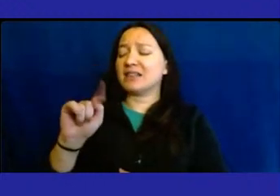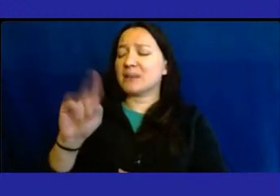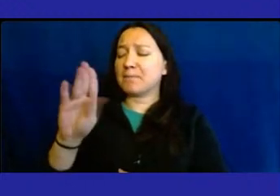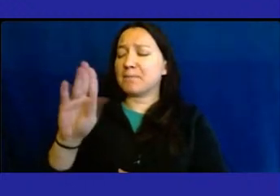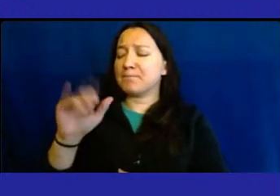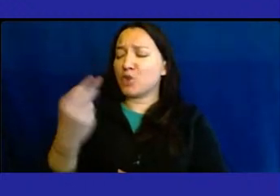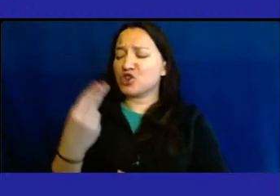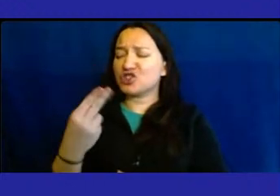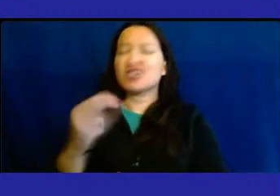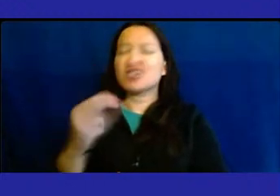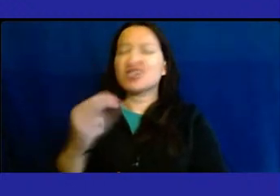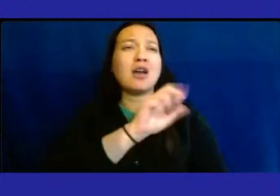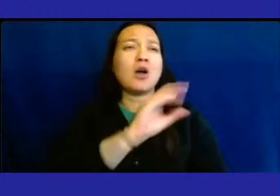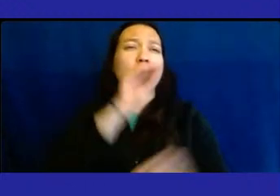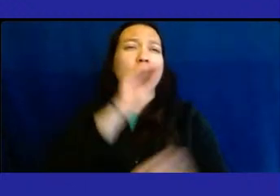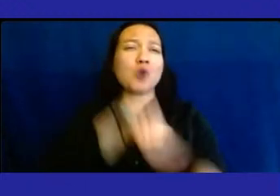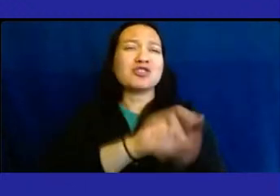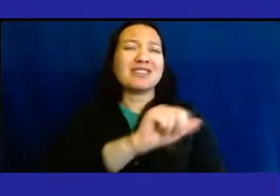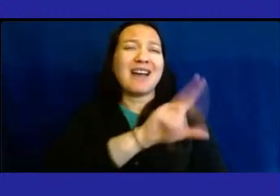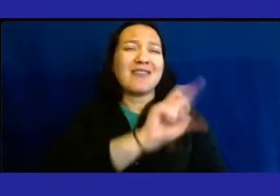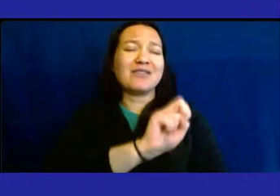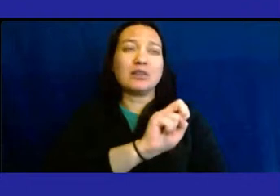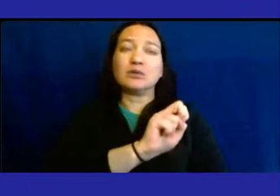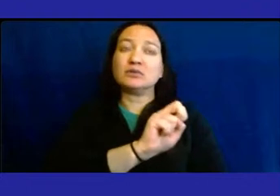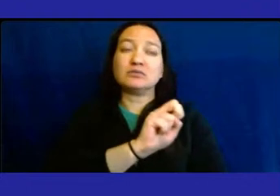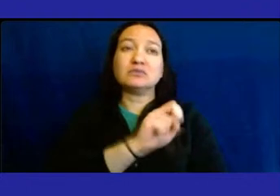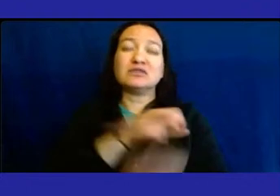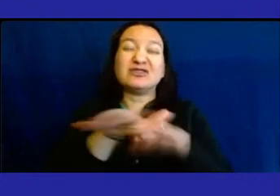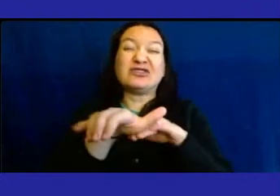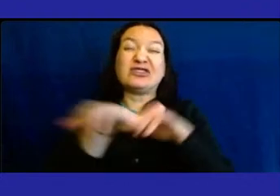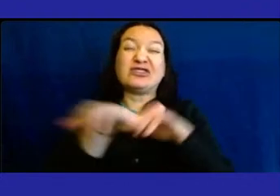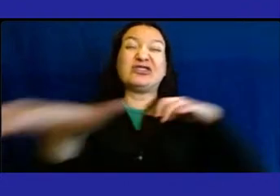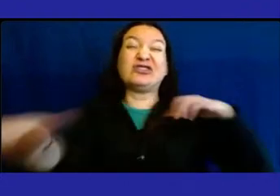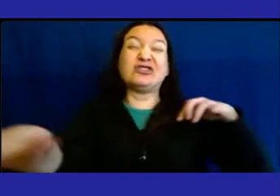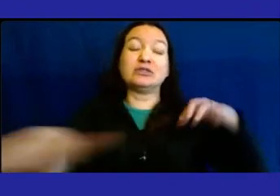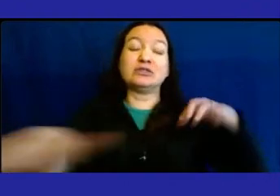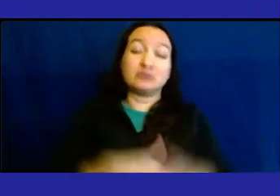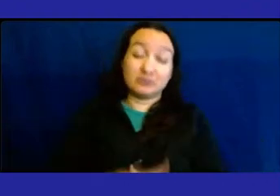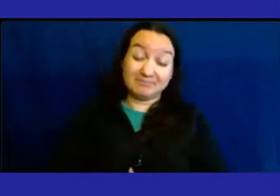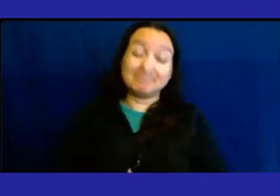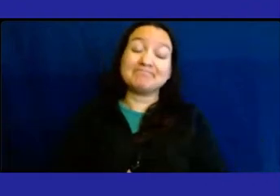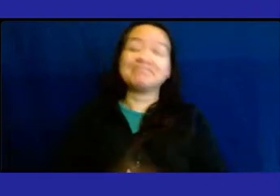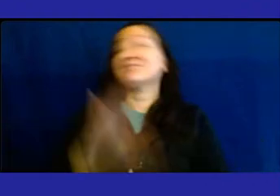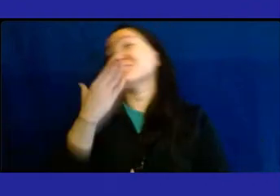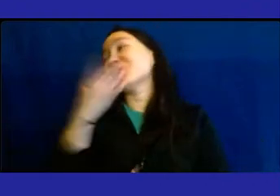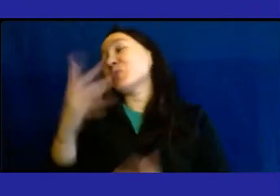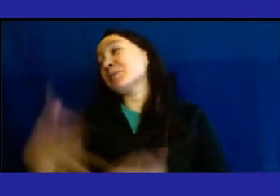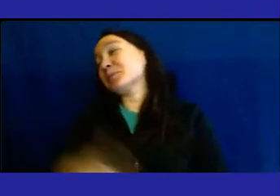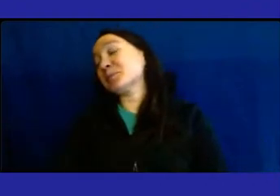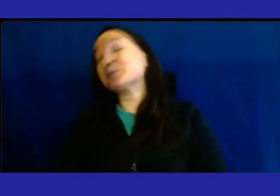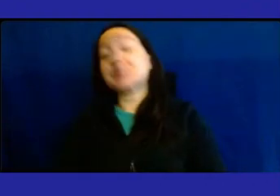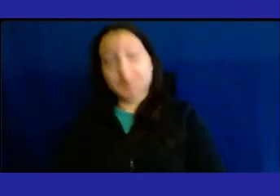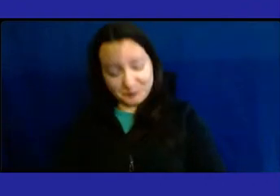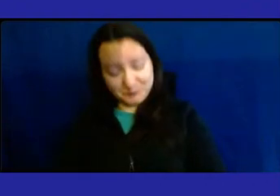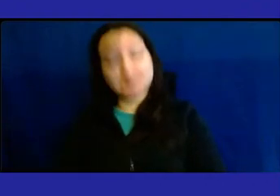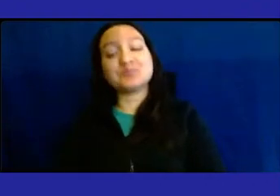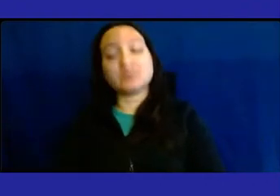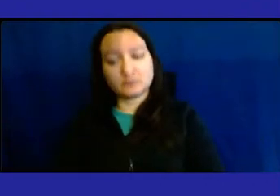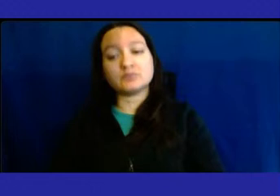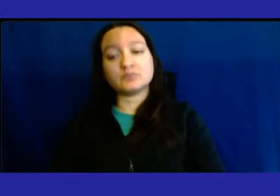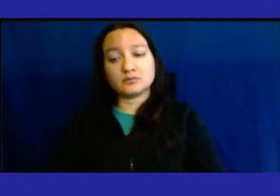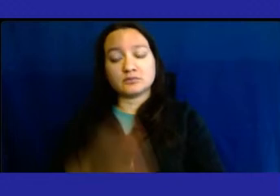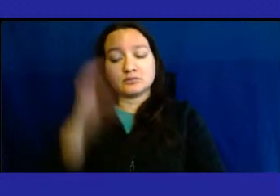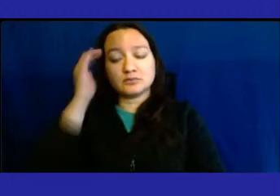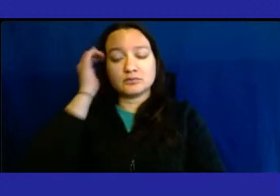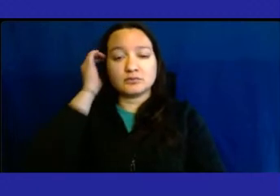It is sort of gridlocked. Yes. Thank you. Thank you so much. Thank you. Dr.